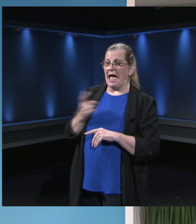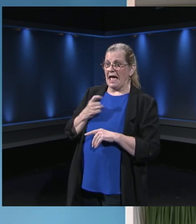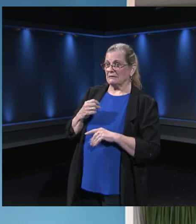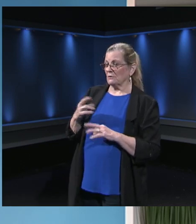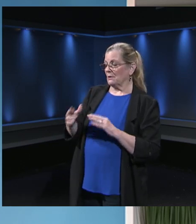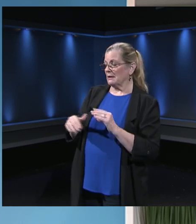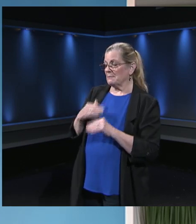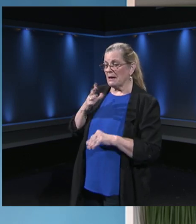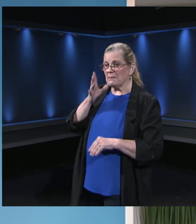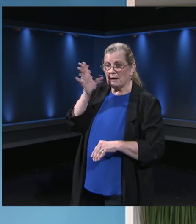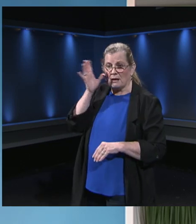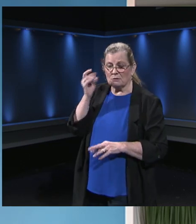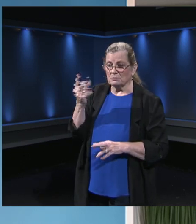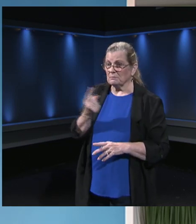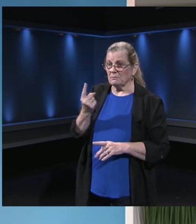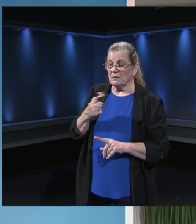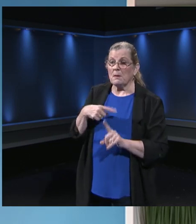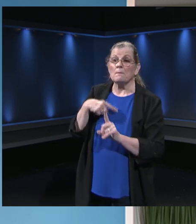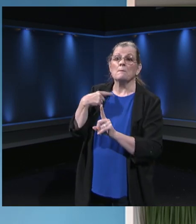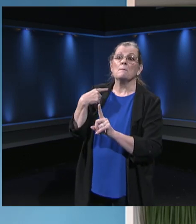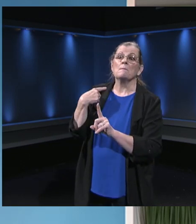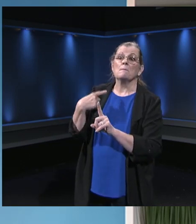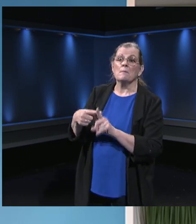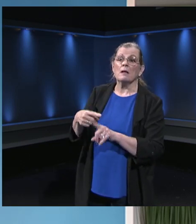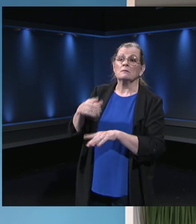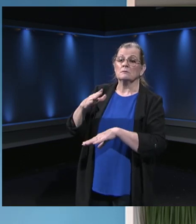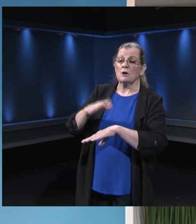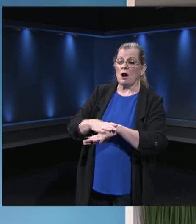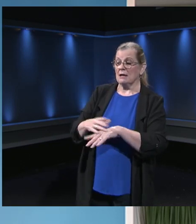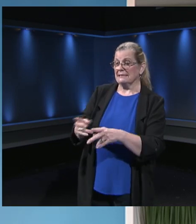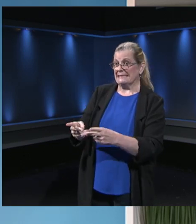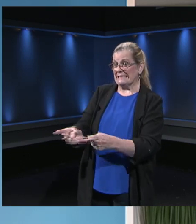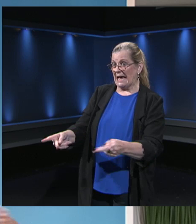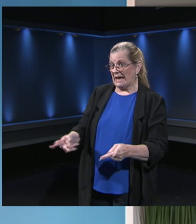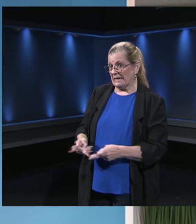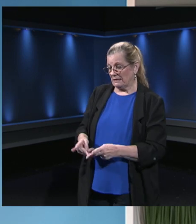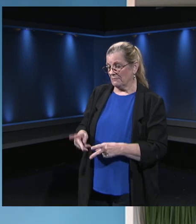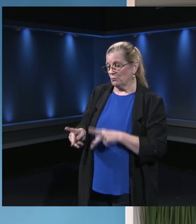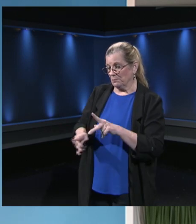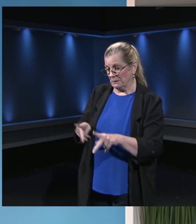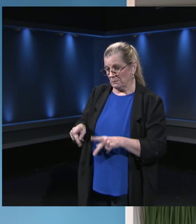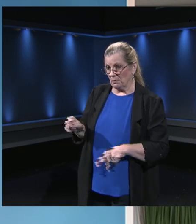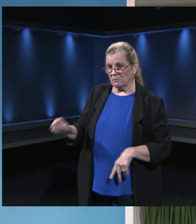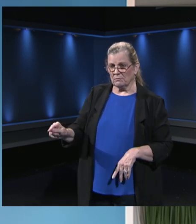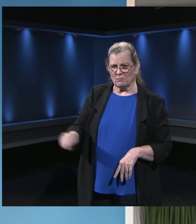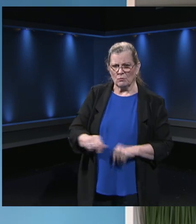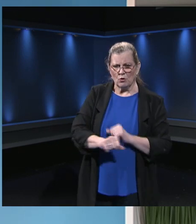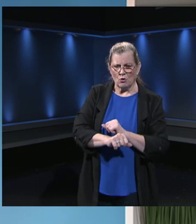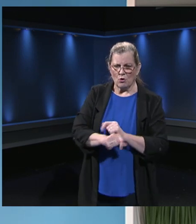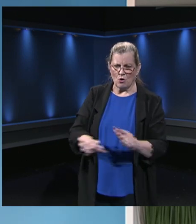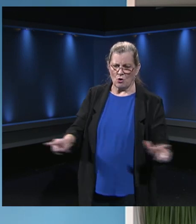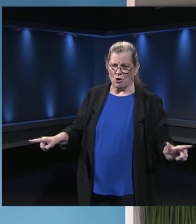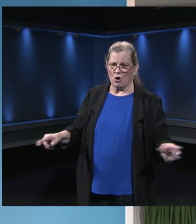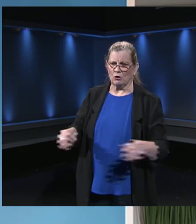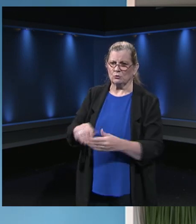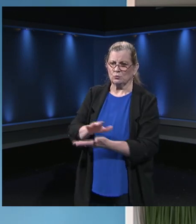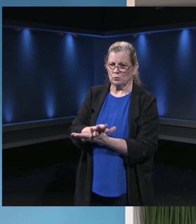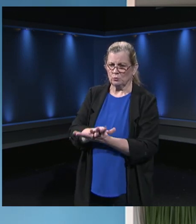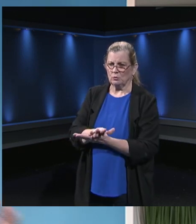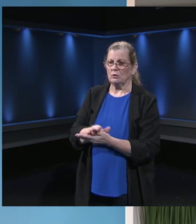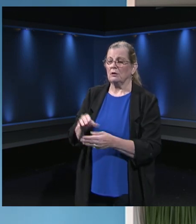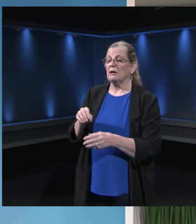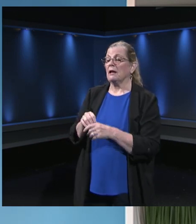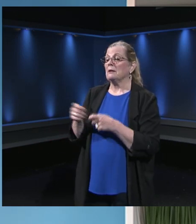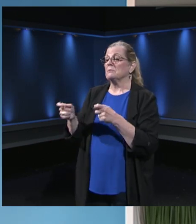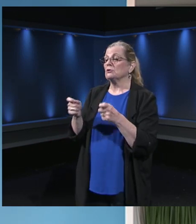on-site personnel who support at all schools and administrative centers across the division. So